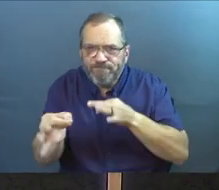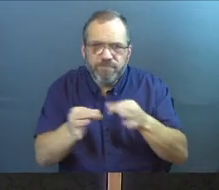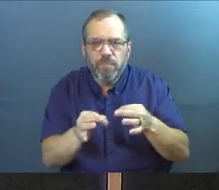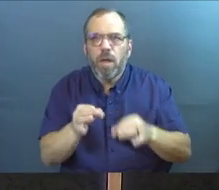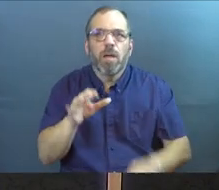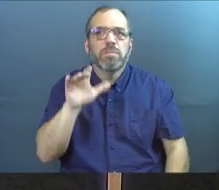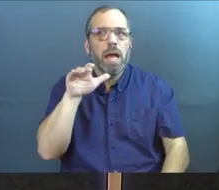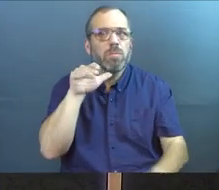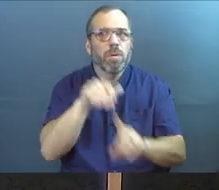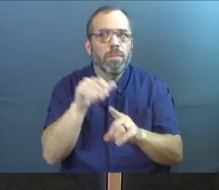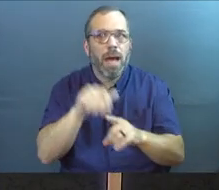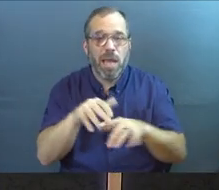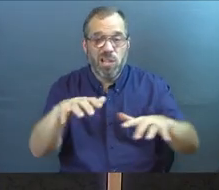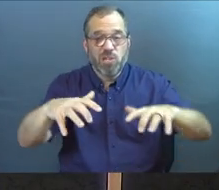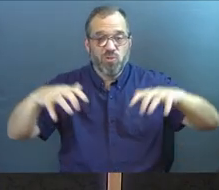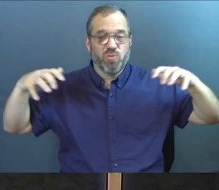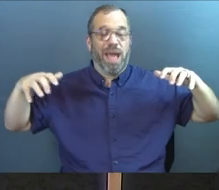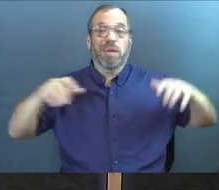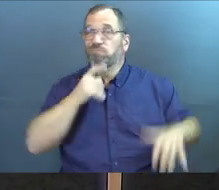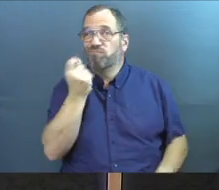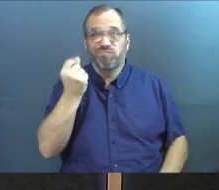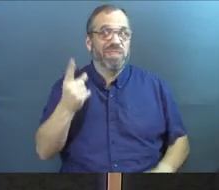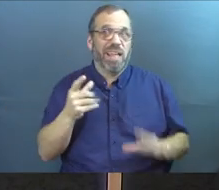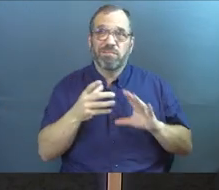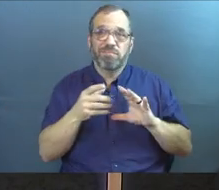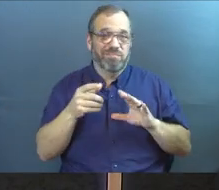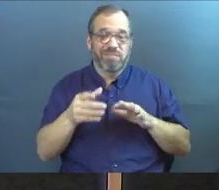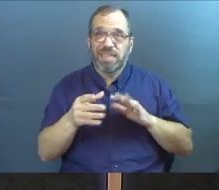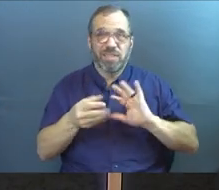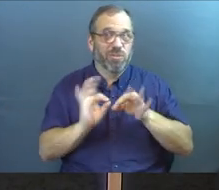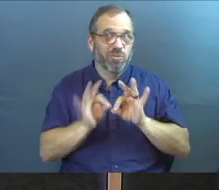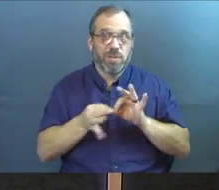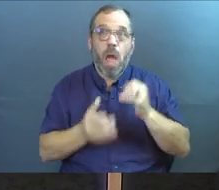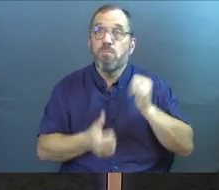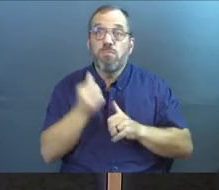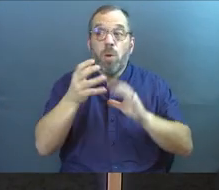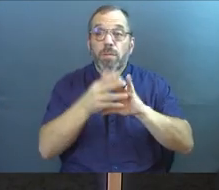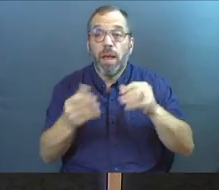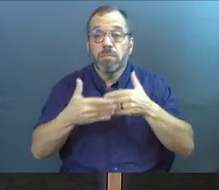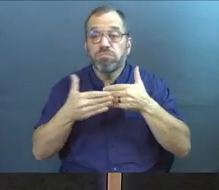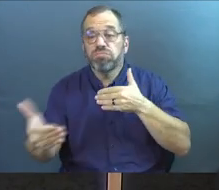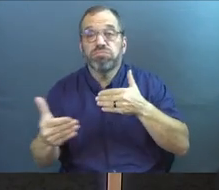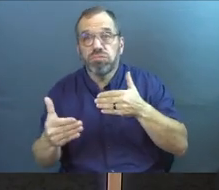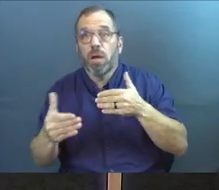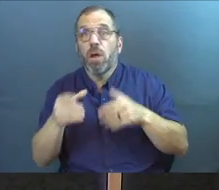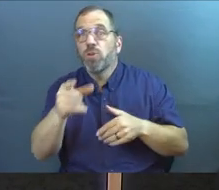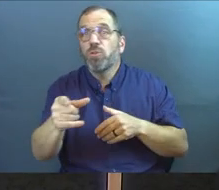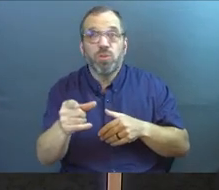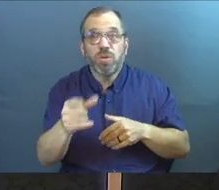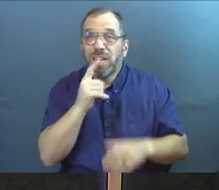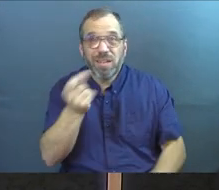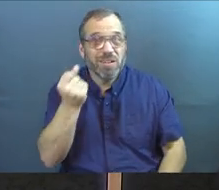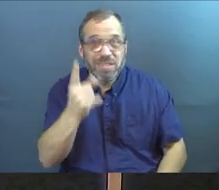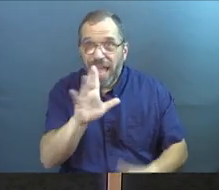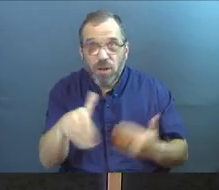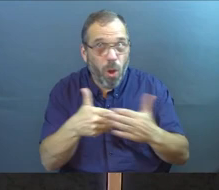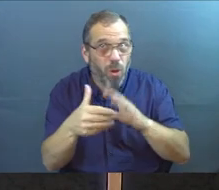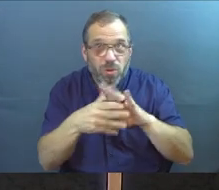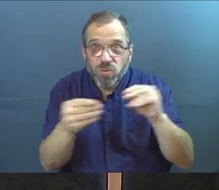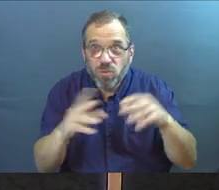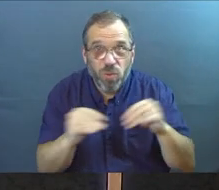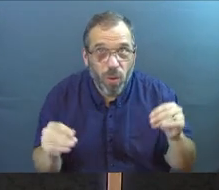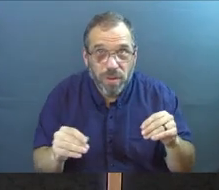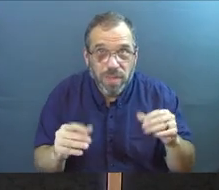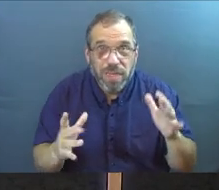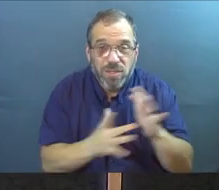again, remind yourself that the crowds didn't get this explanation. And on most of the parables for the rest of the series, you're not going to get the explanation either.